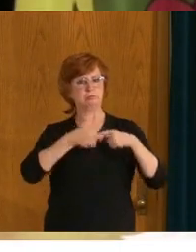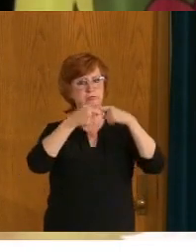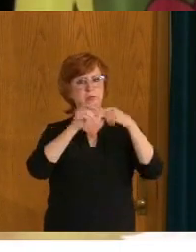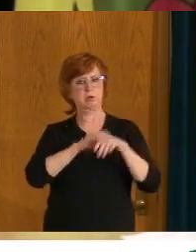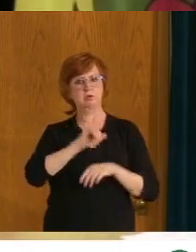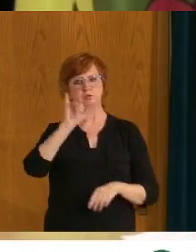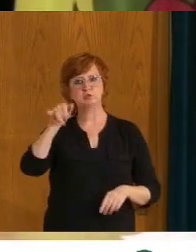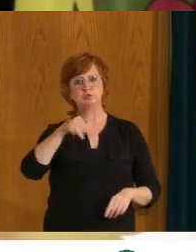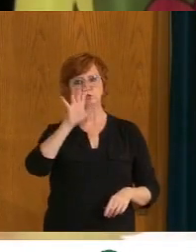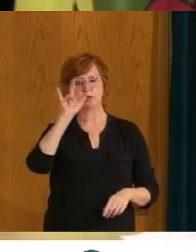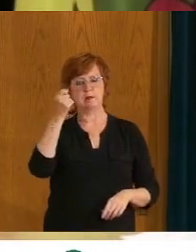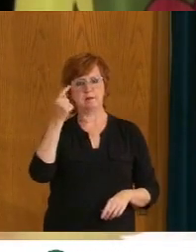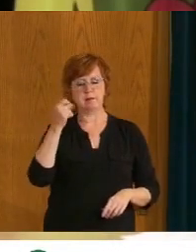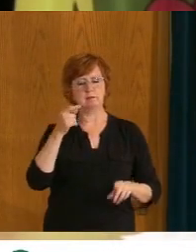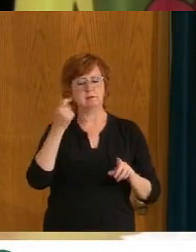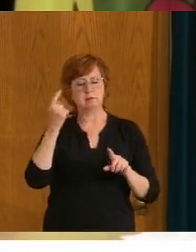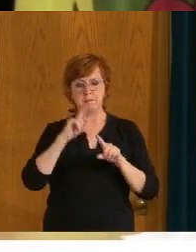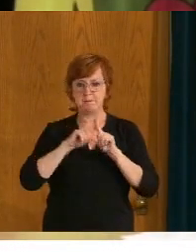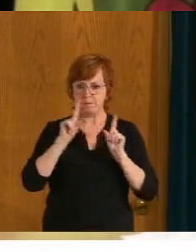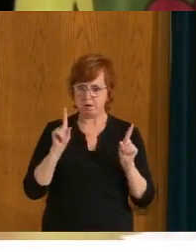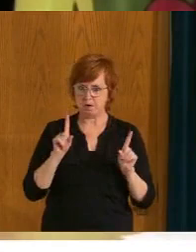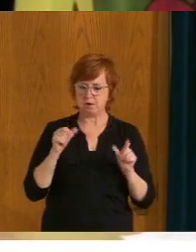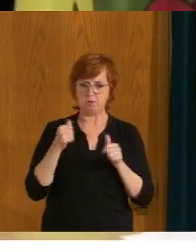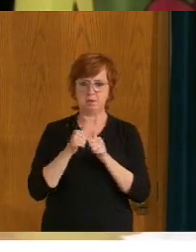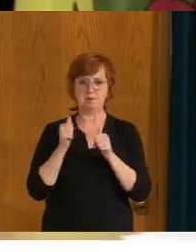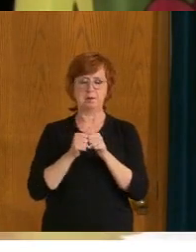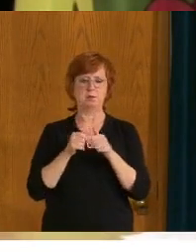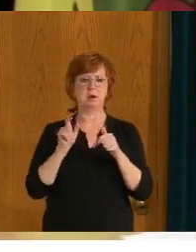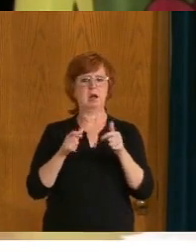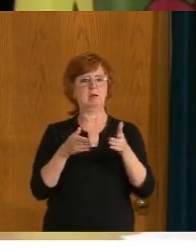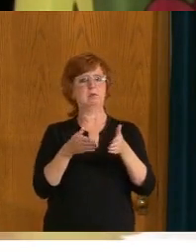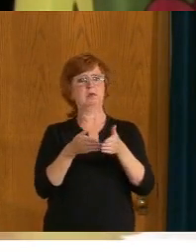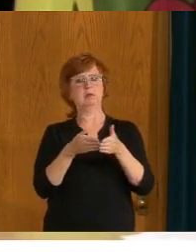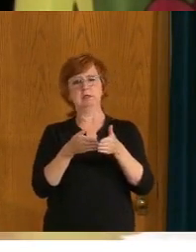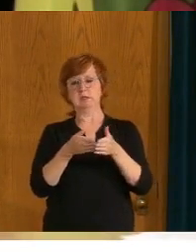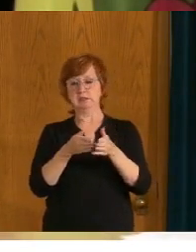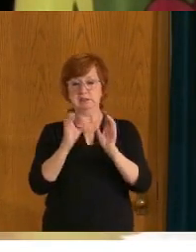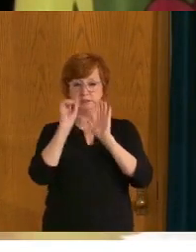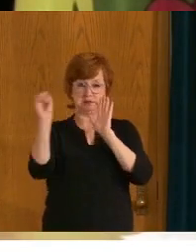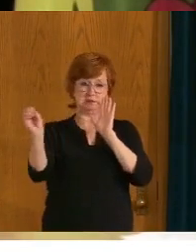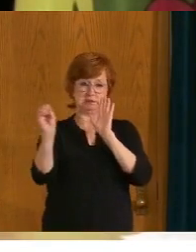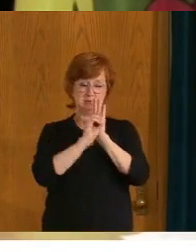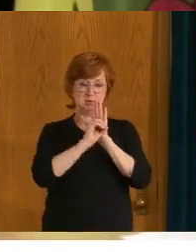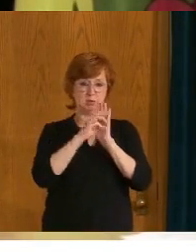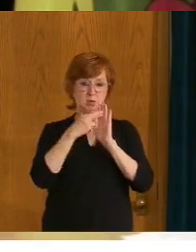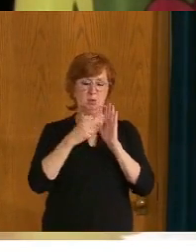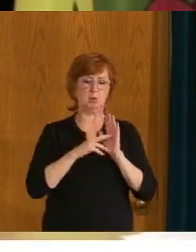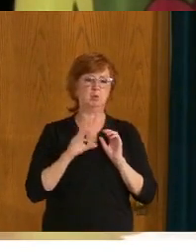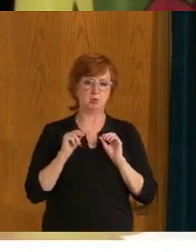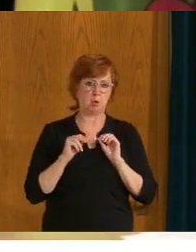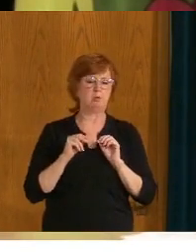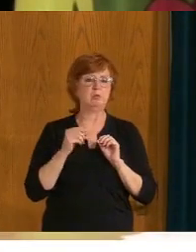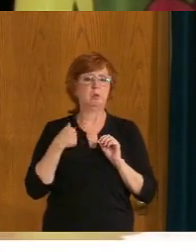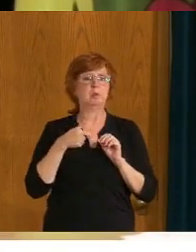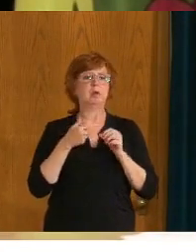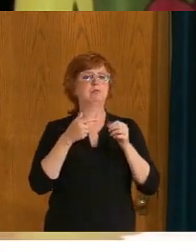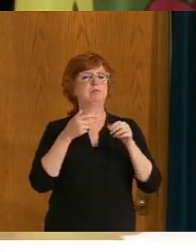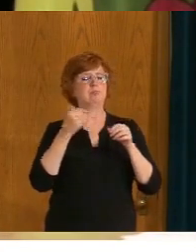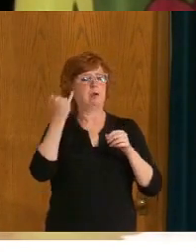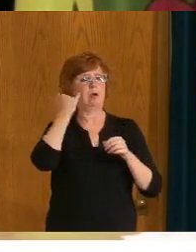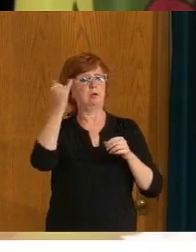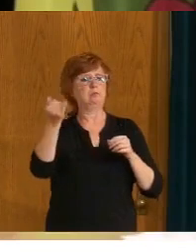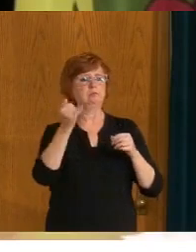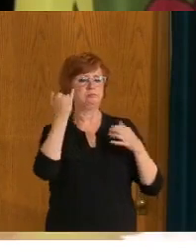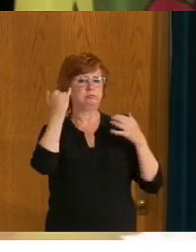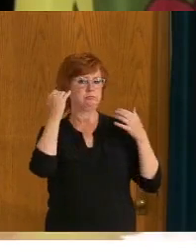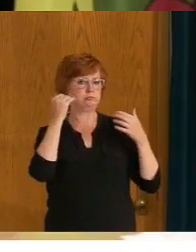guidance, uh, for businesses, for communities, uh, on, you know, what you, uh, you know, may wish to keep in place, such as physical distancing, uh,